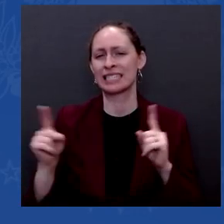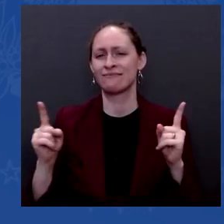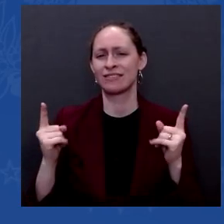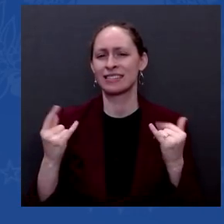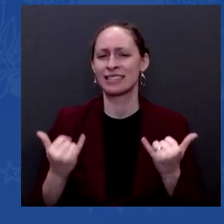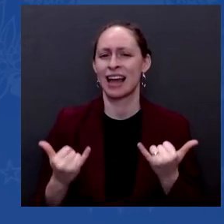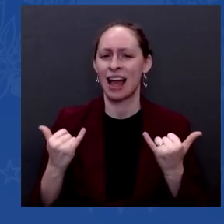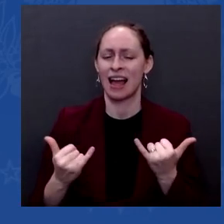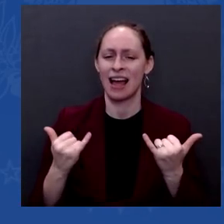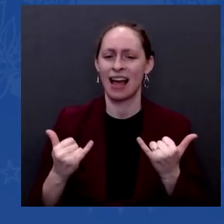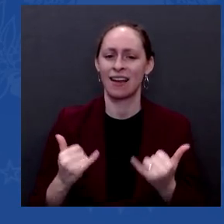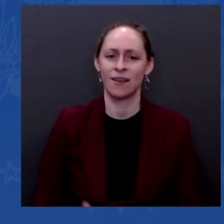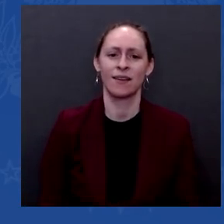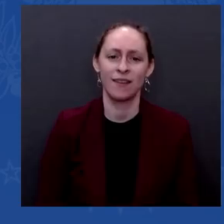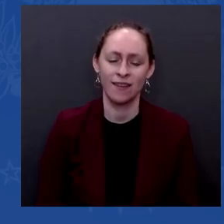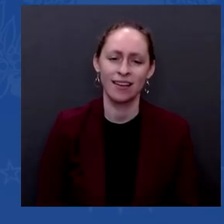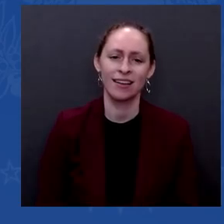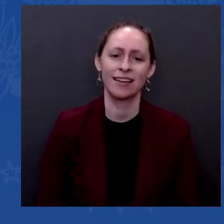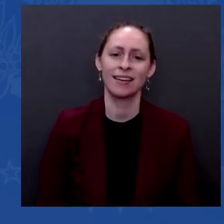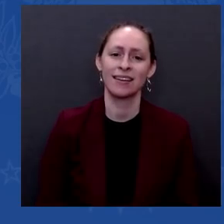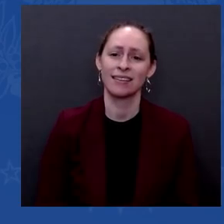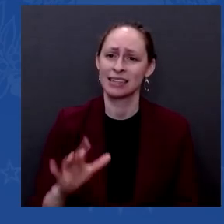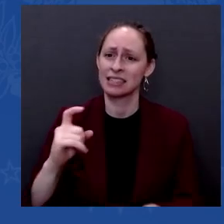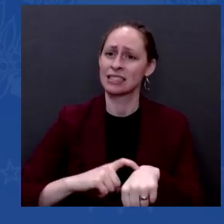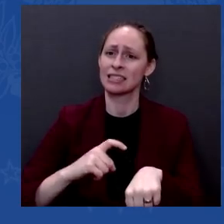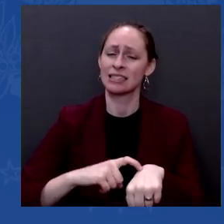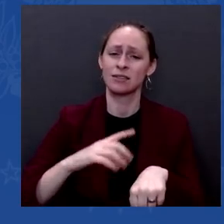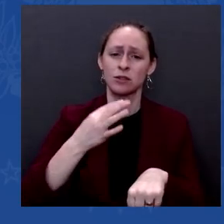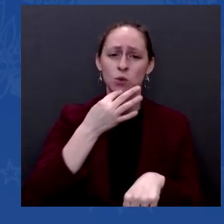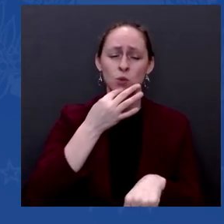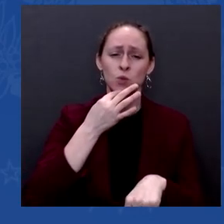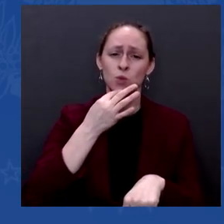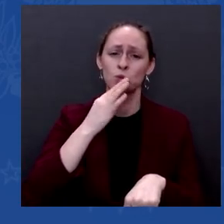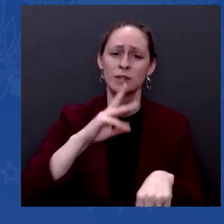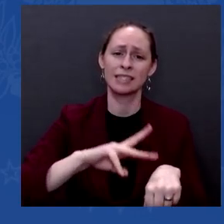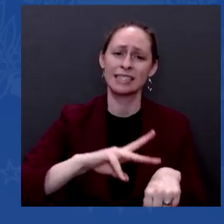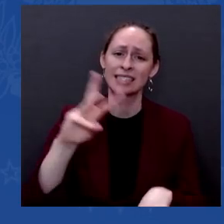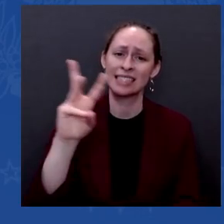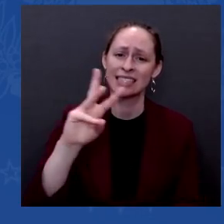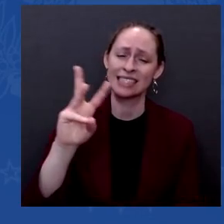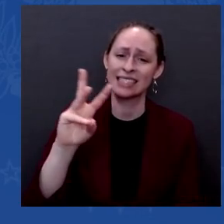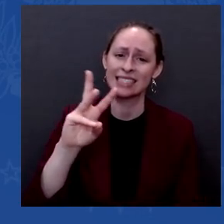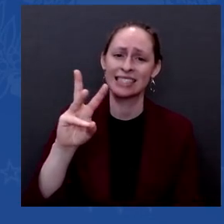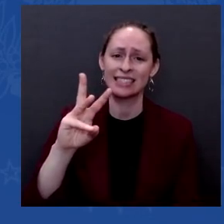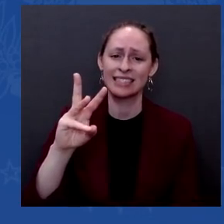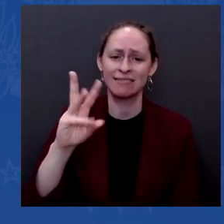With all due respect, I'm going to see you next conference. OK, thank you.